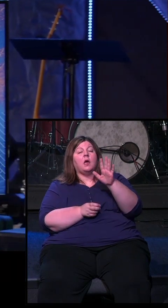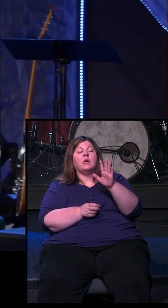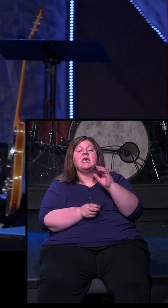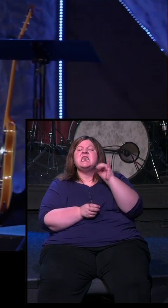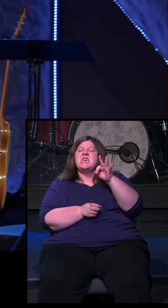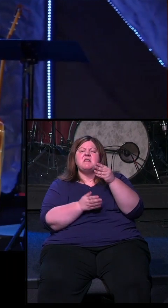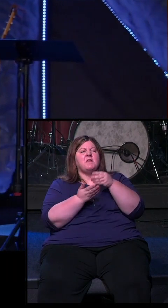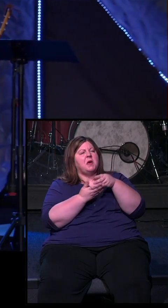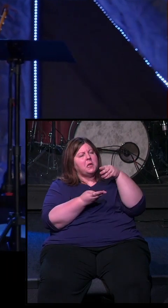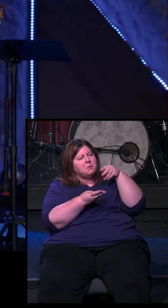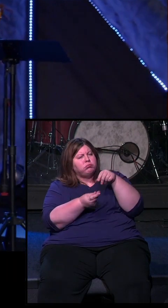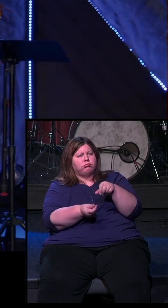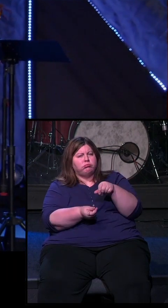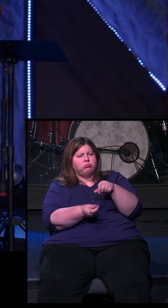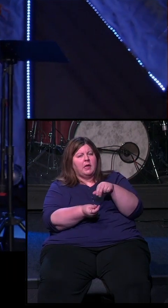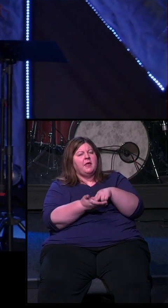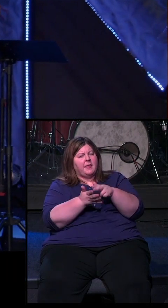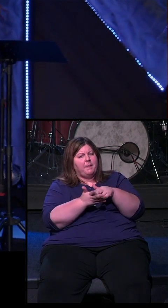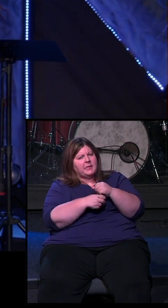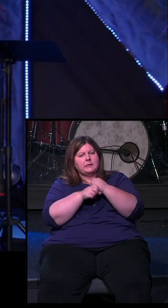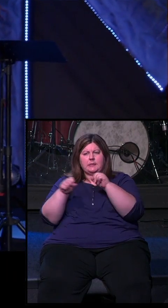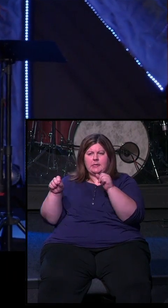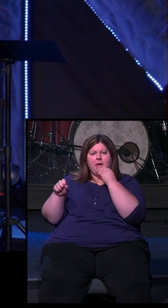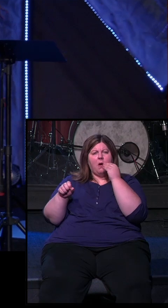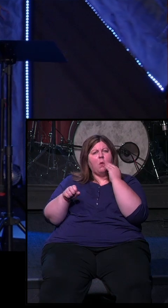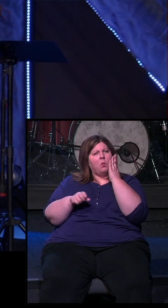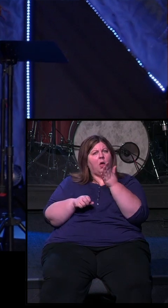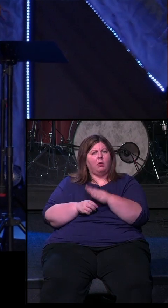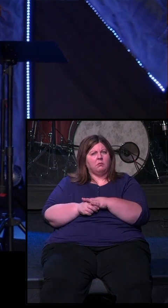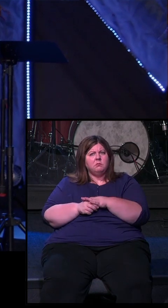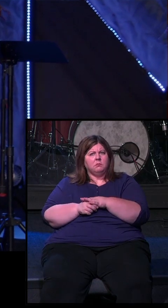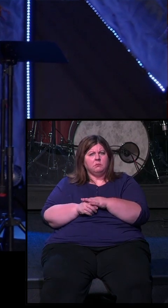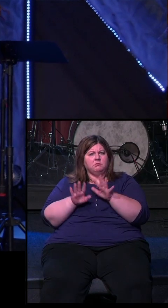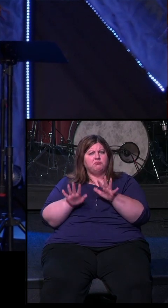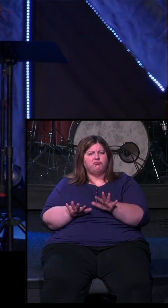invest in me, your home will be secure. Your home will be safe.